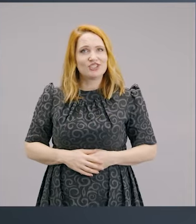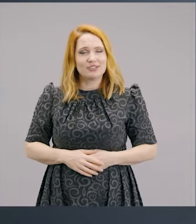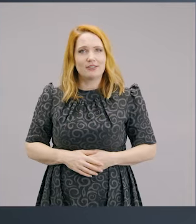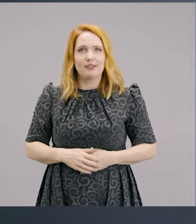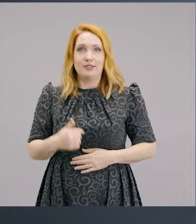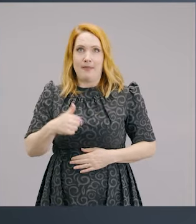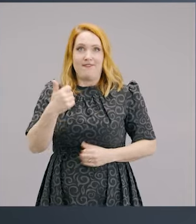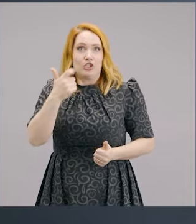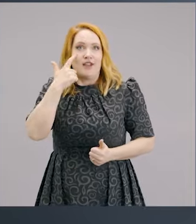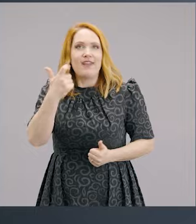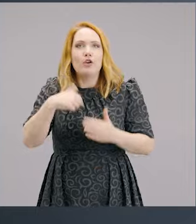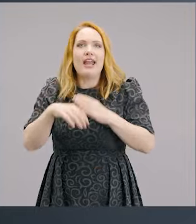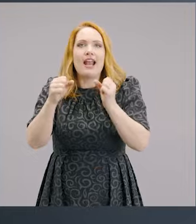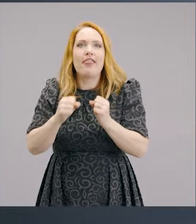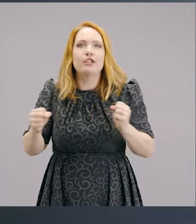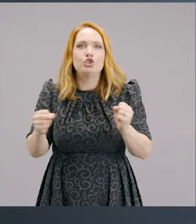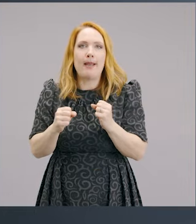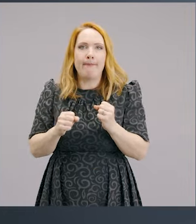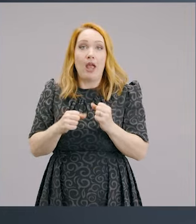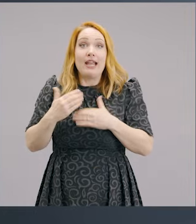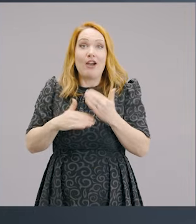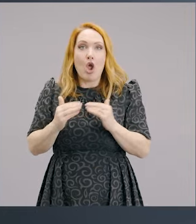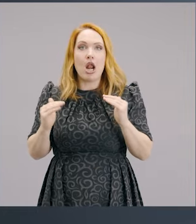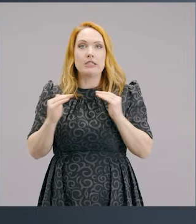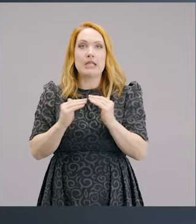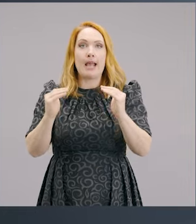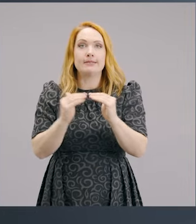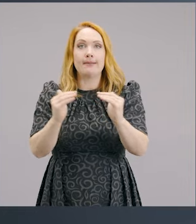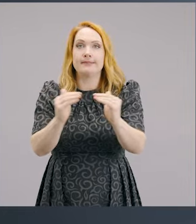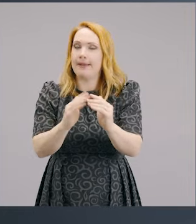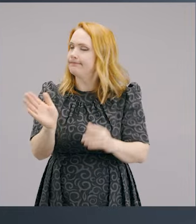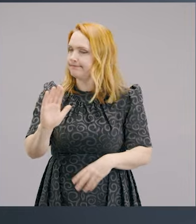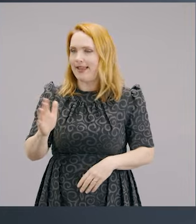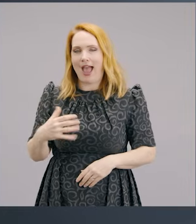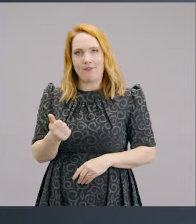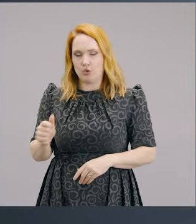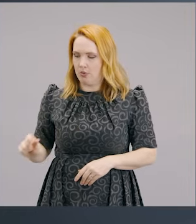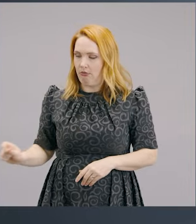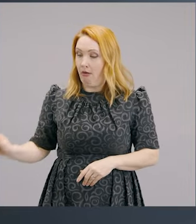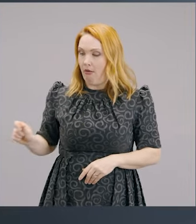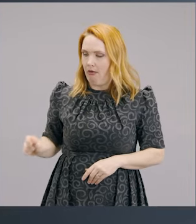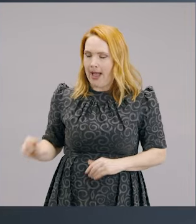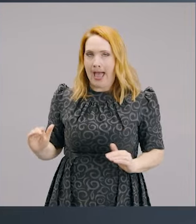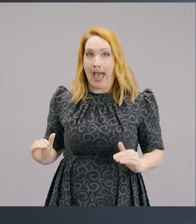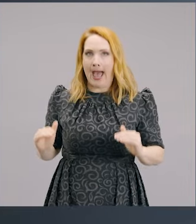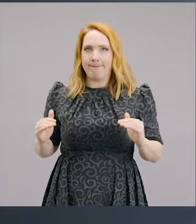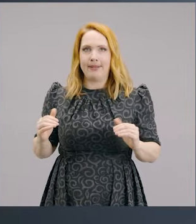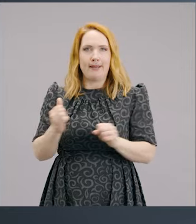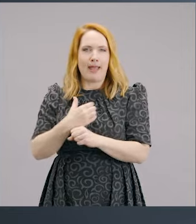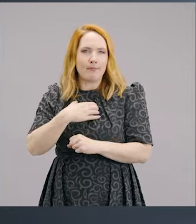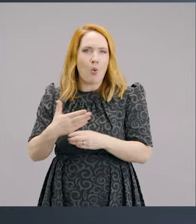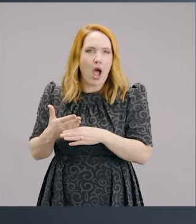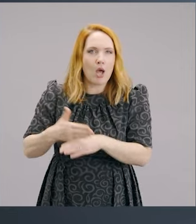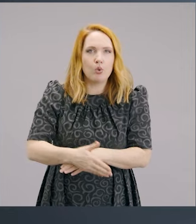discovered in the gym is that you've got to always take things up a click. So if you're on one machine and you do 20